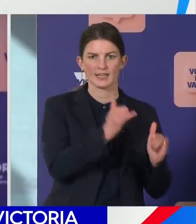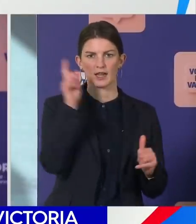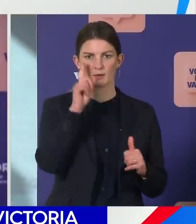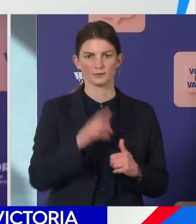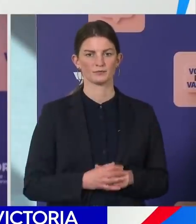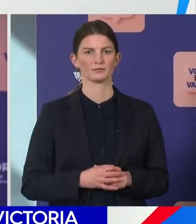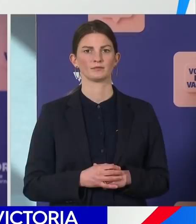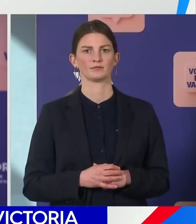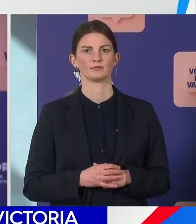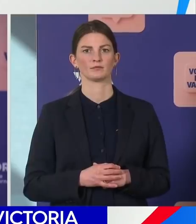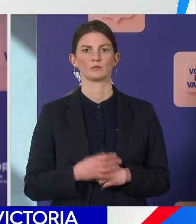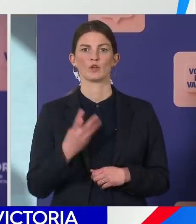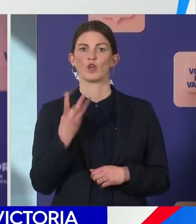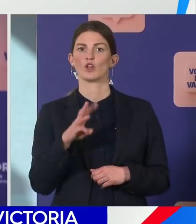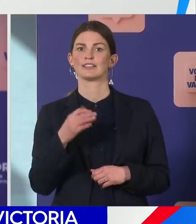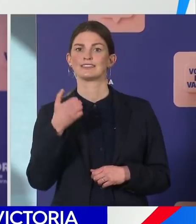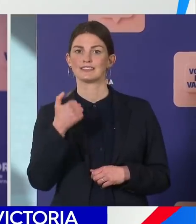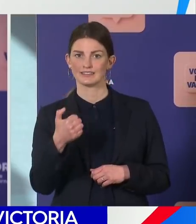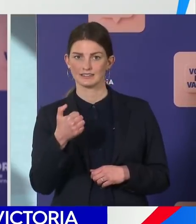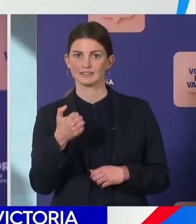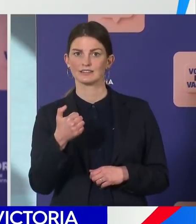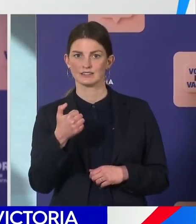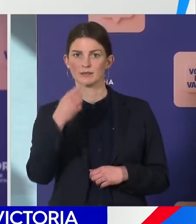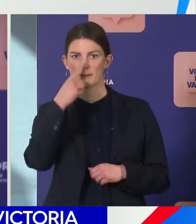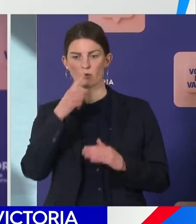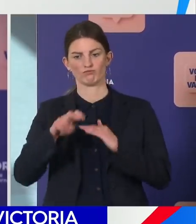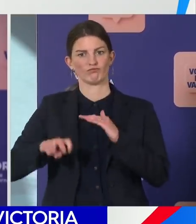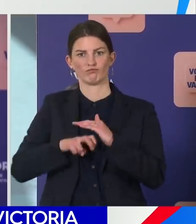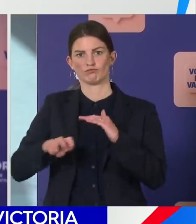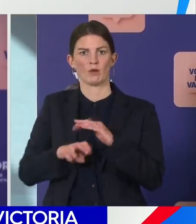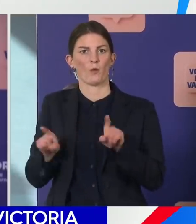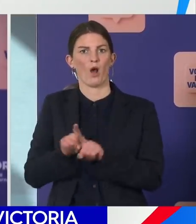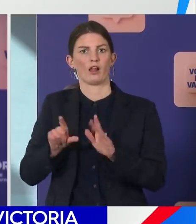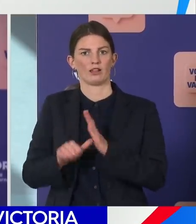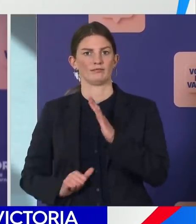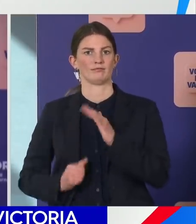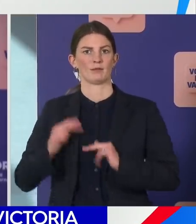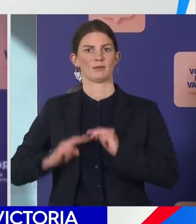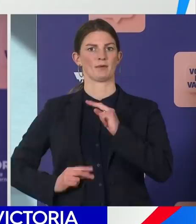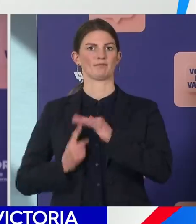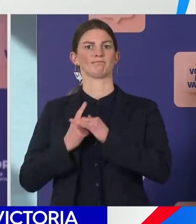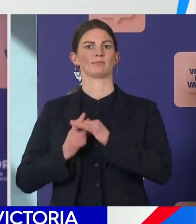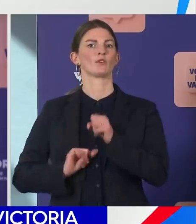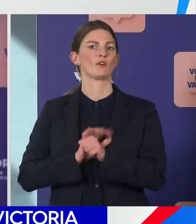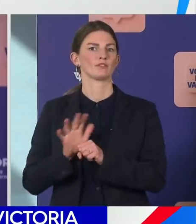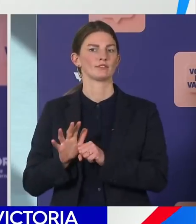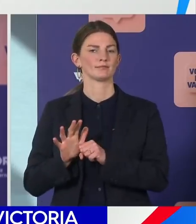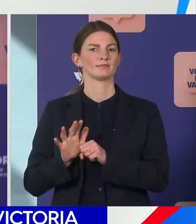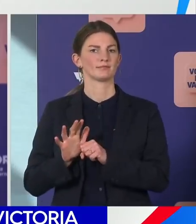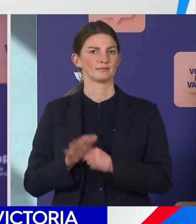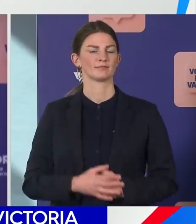of the 64 cases were in isolation for the entirety of their infectious period